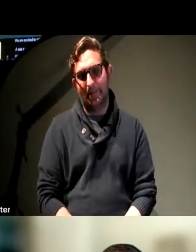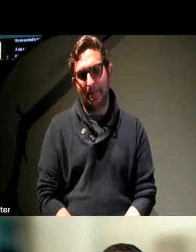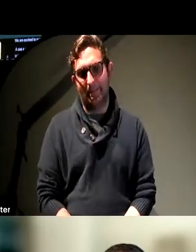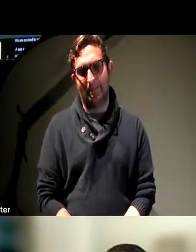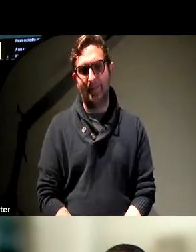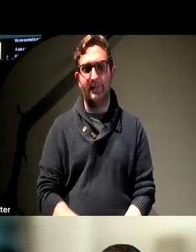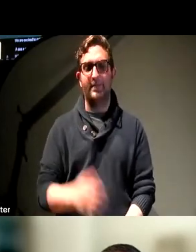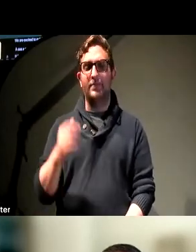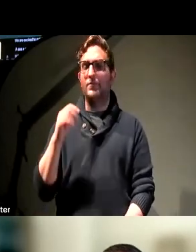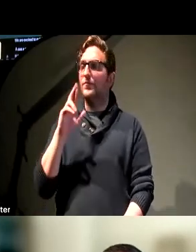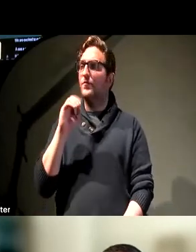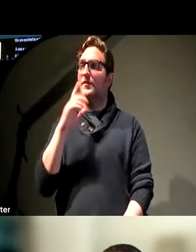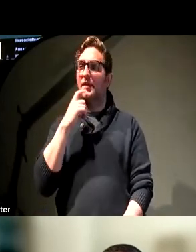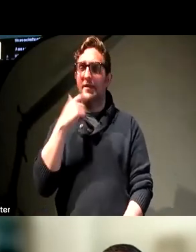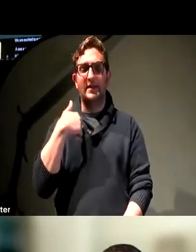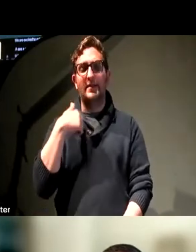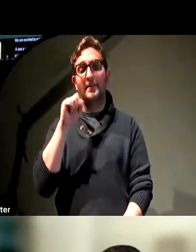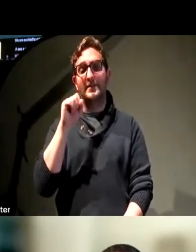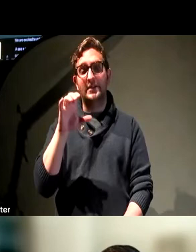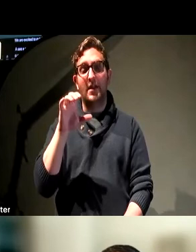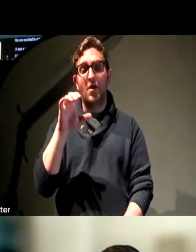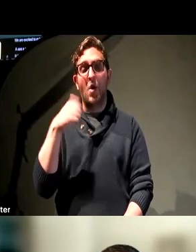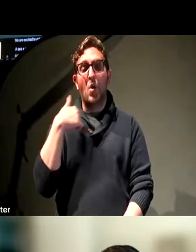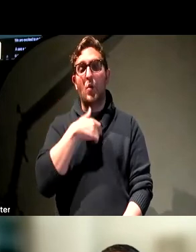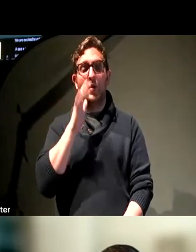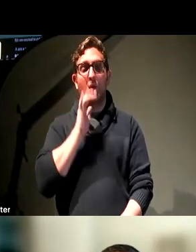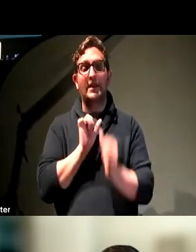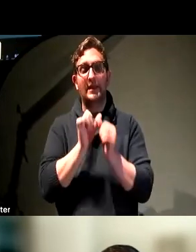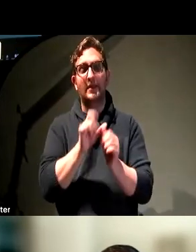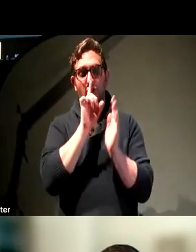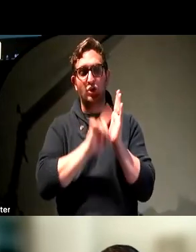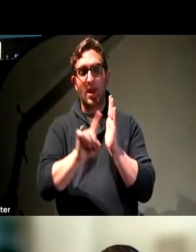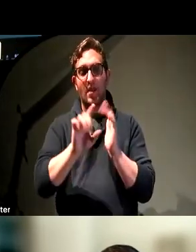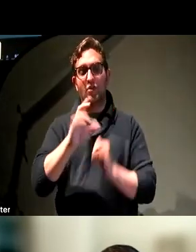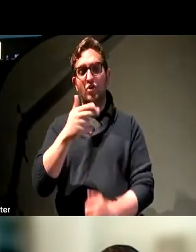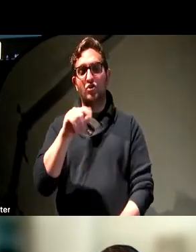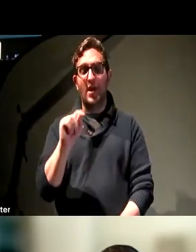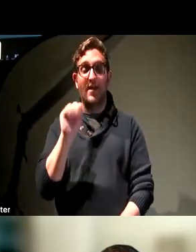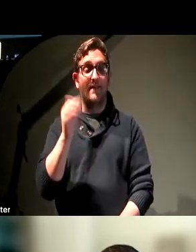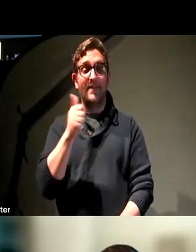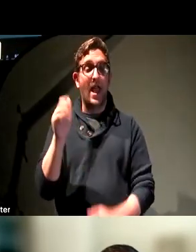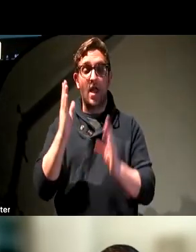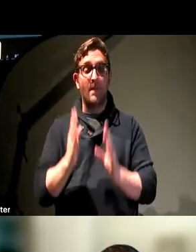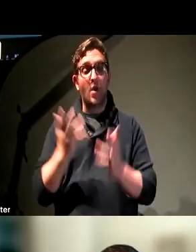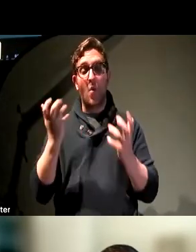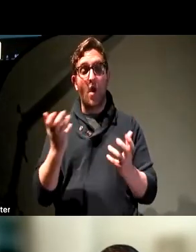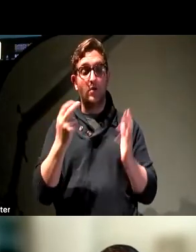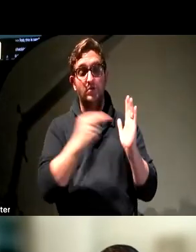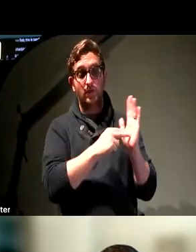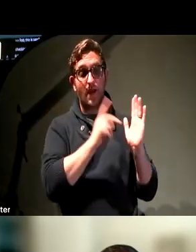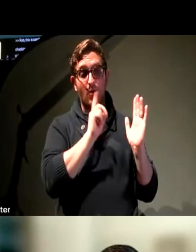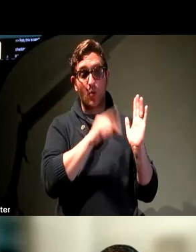Rob, this is Sandy Lambert with Signal Centers. We're going to keep checking the chat. And if anybody here in the in-person auditorium at Chattanooga State